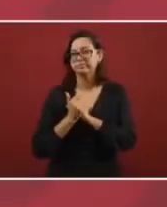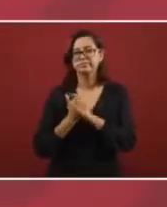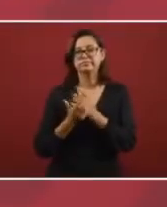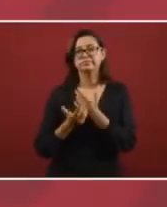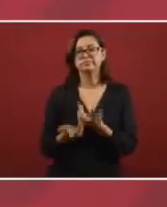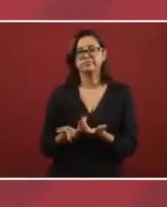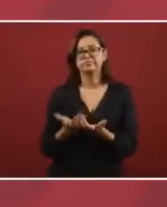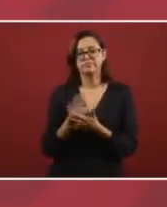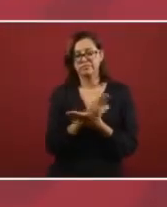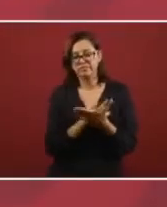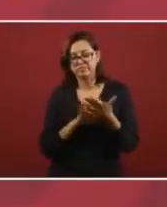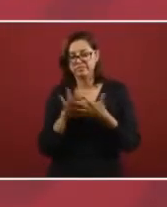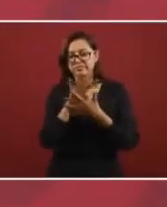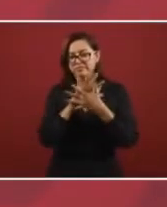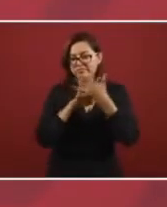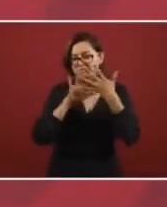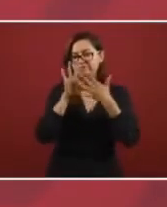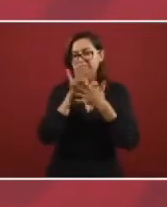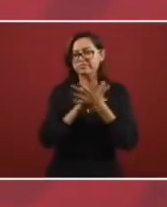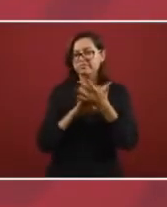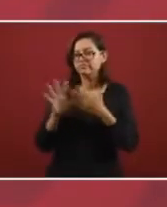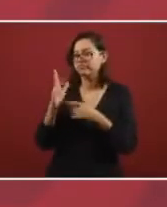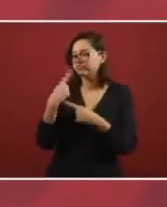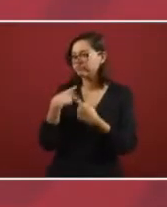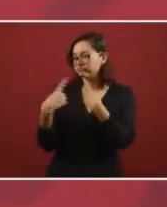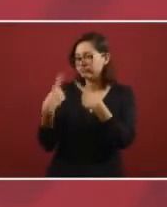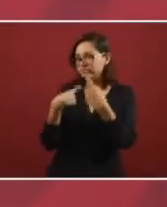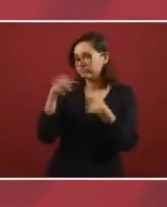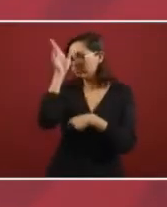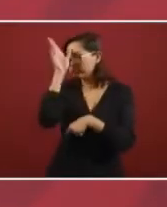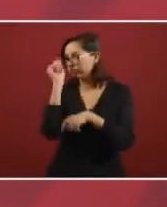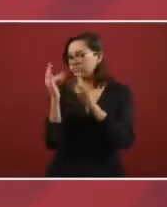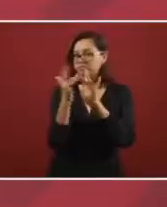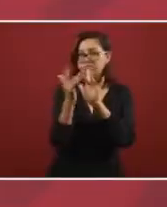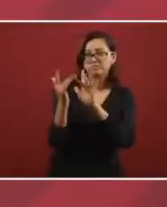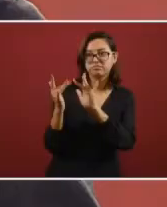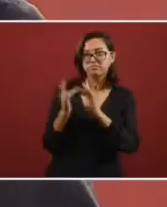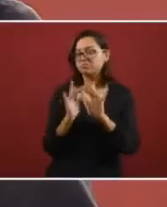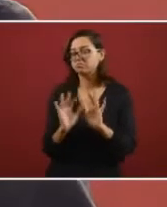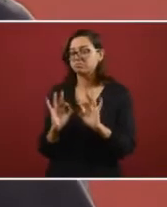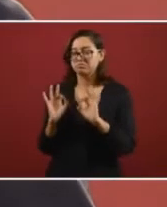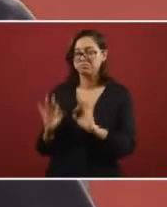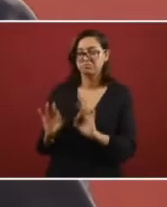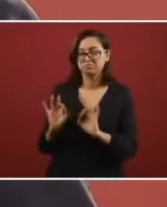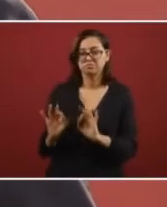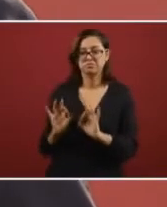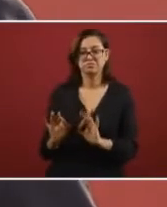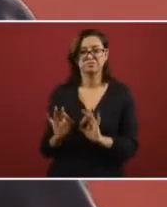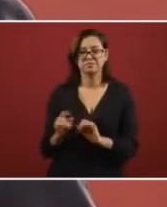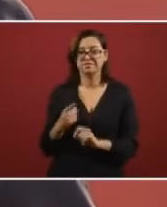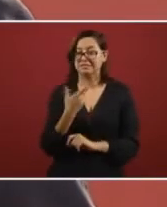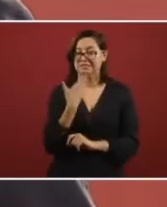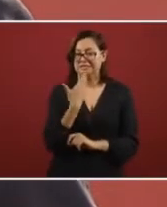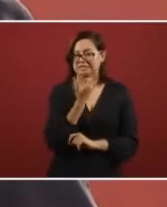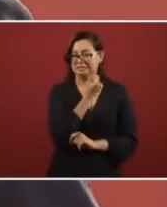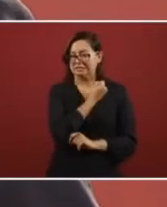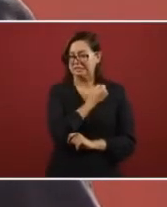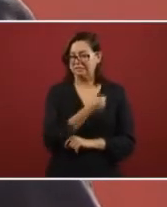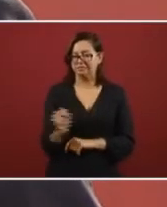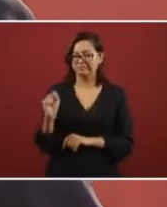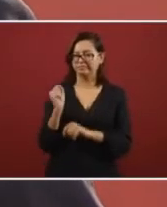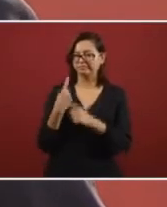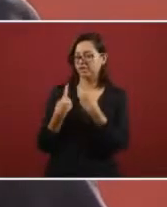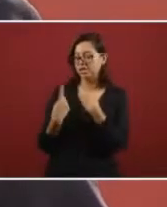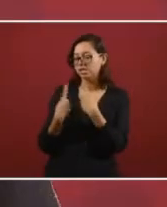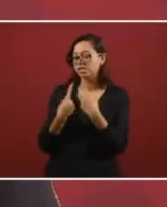and they laundered and arrangements that they made, because they were